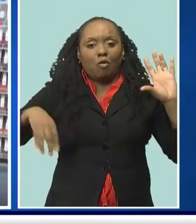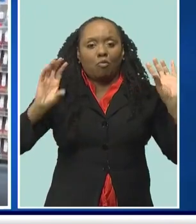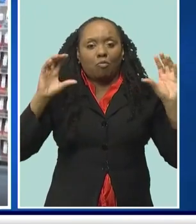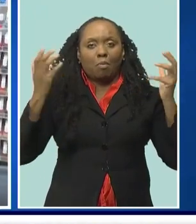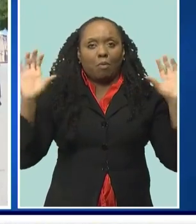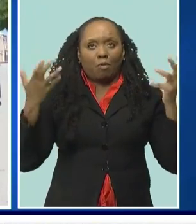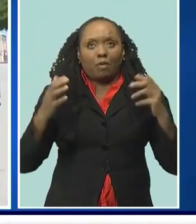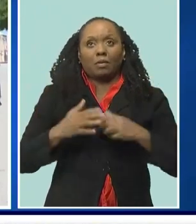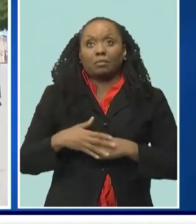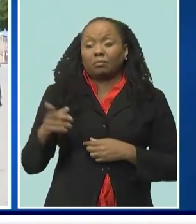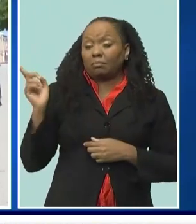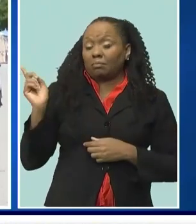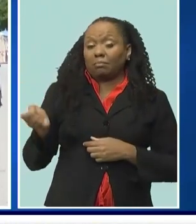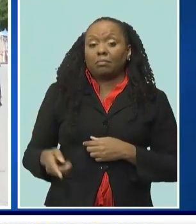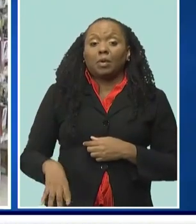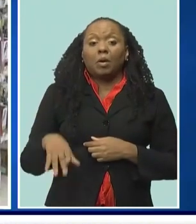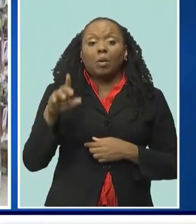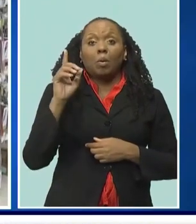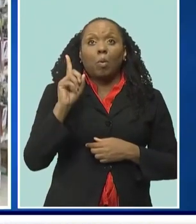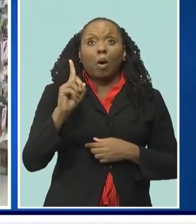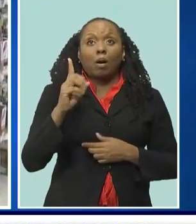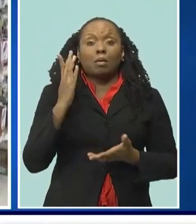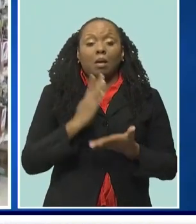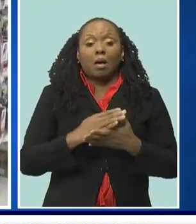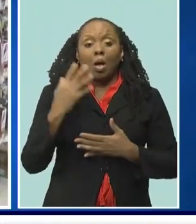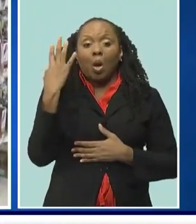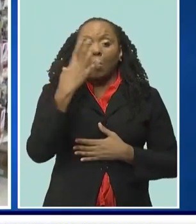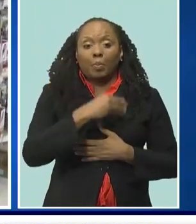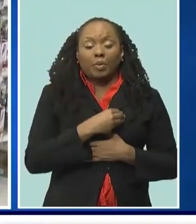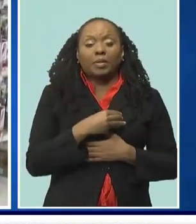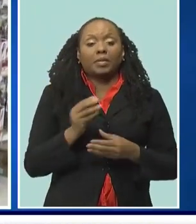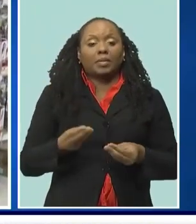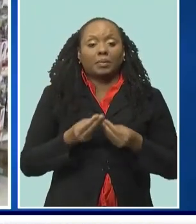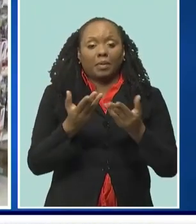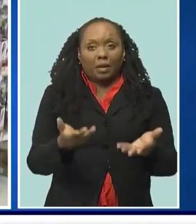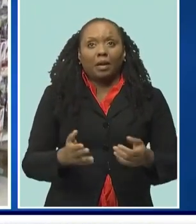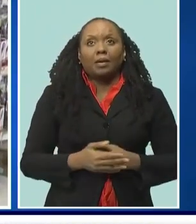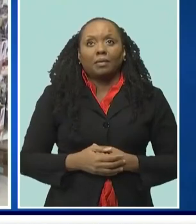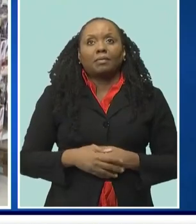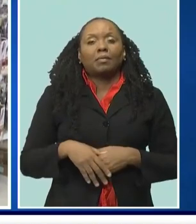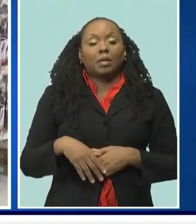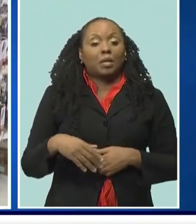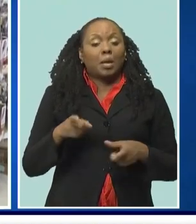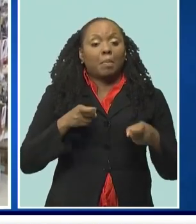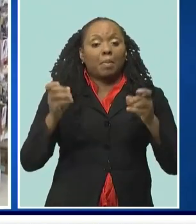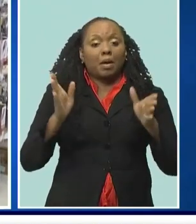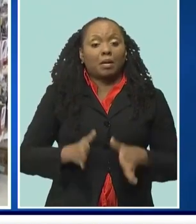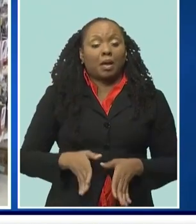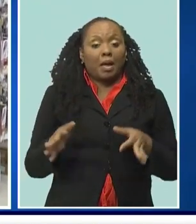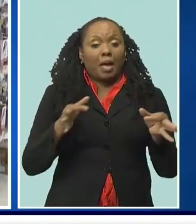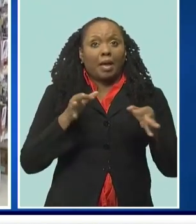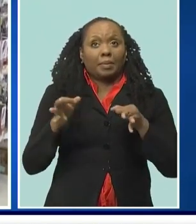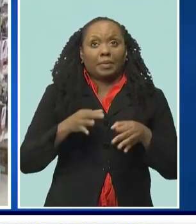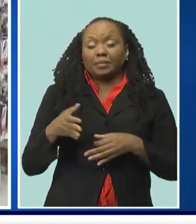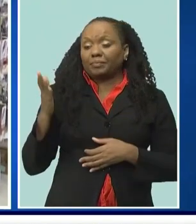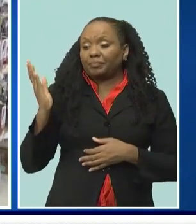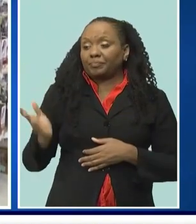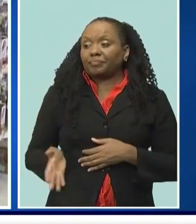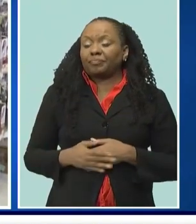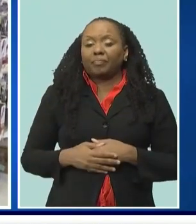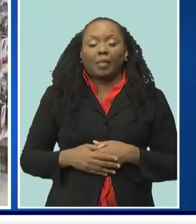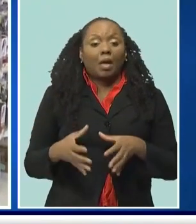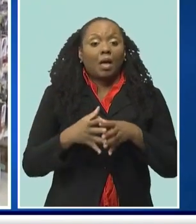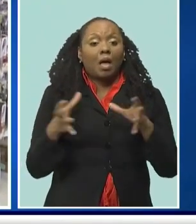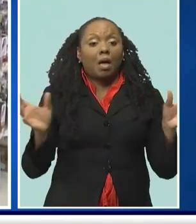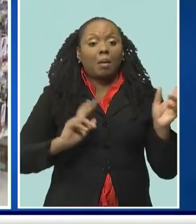has been a one-stop shop for many, as Operation Manager Charmaine Durant explains. We've seen a rise in